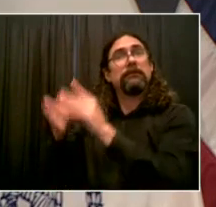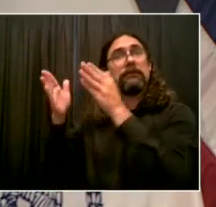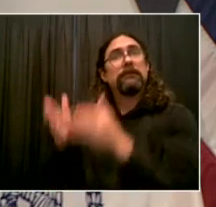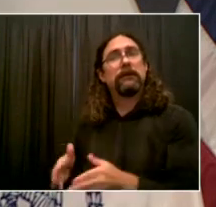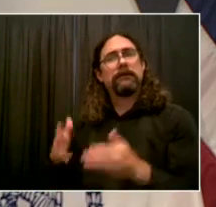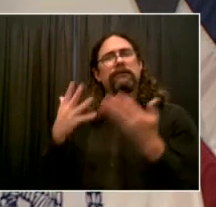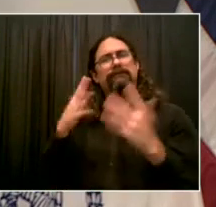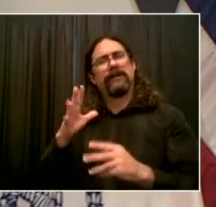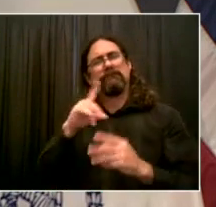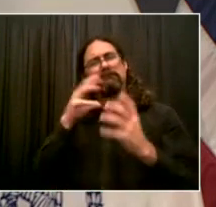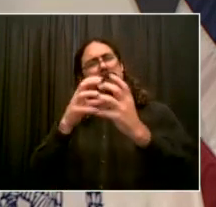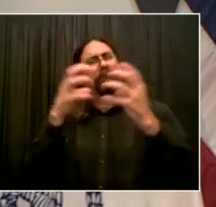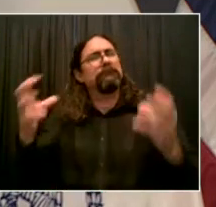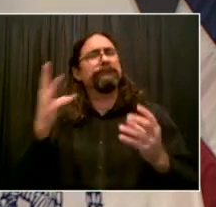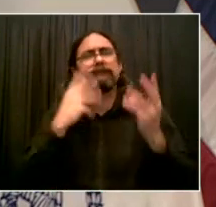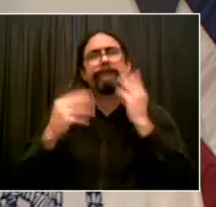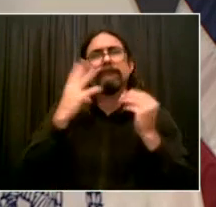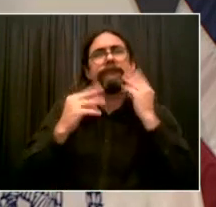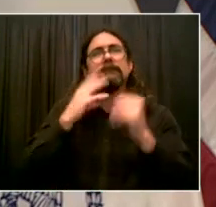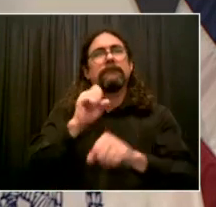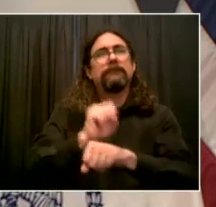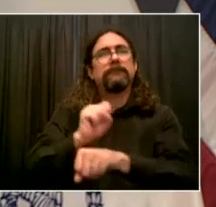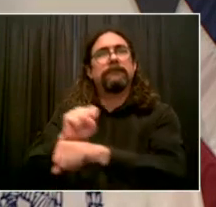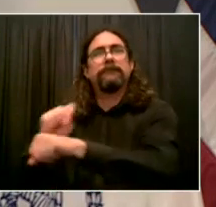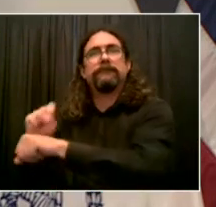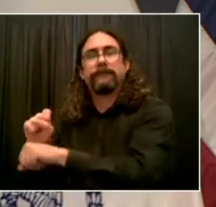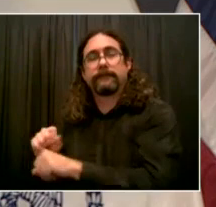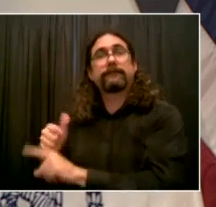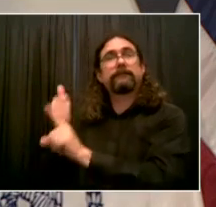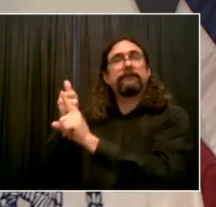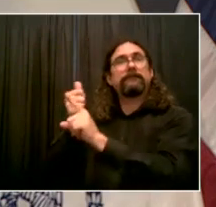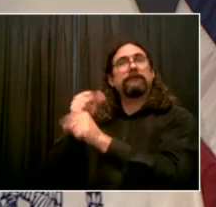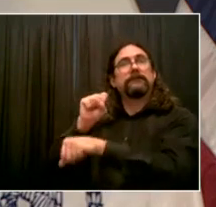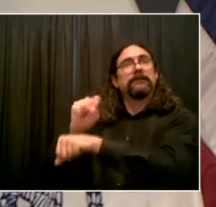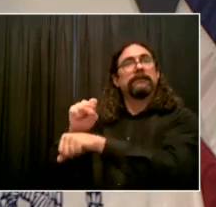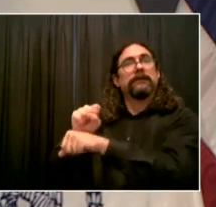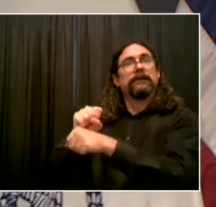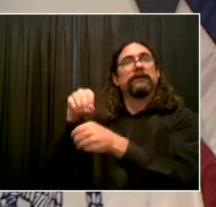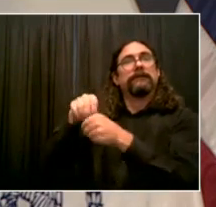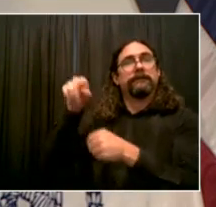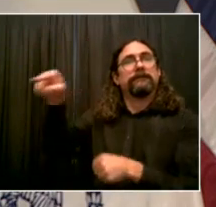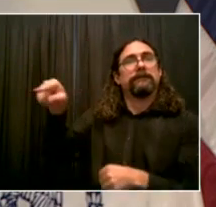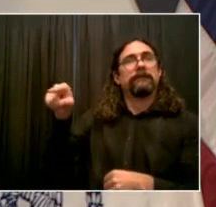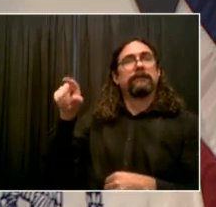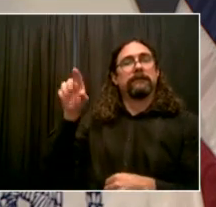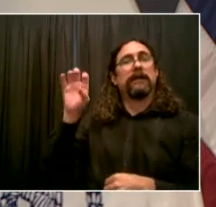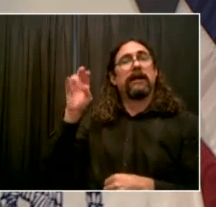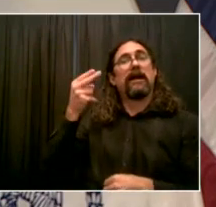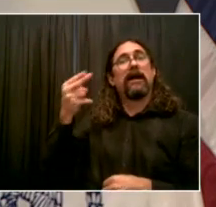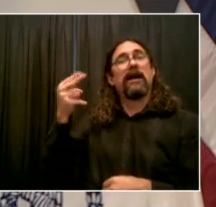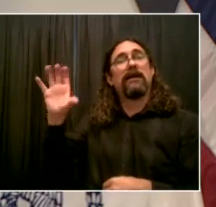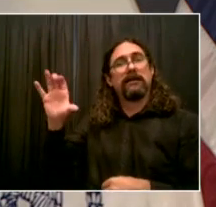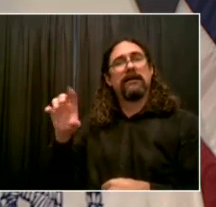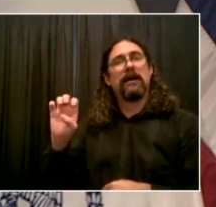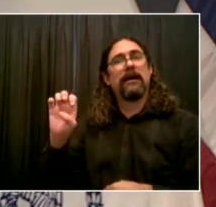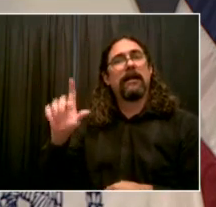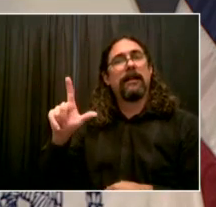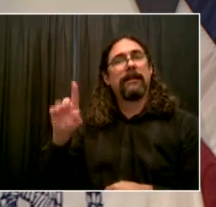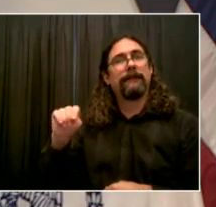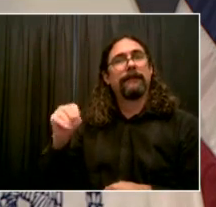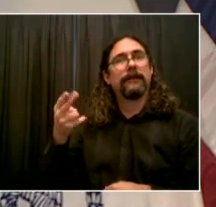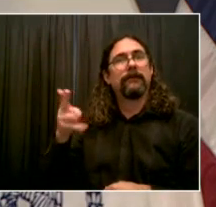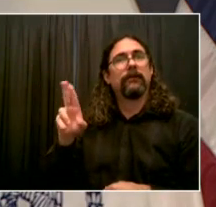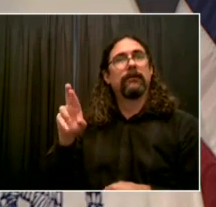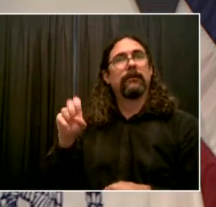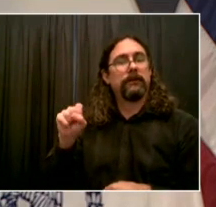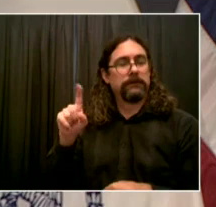at Health and Hospitals at Elmhurst Hospital, obviously someplace that was the center of the center of the epicenter